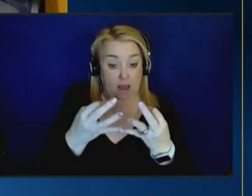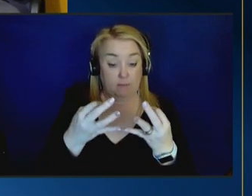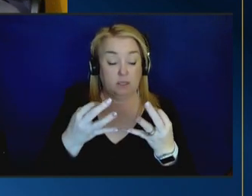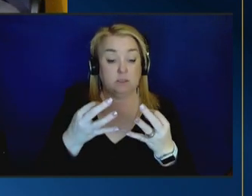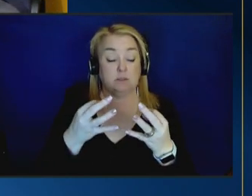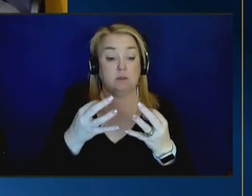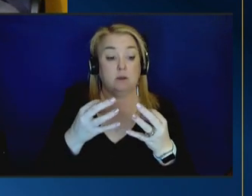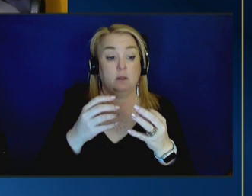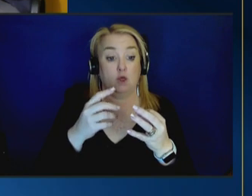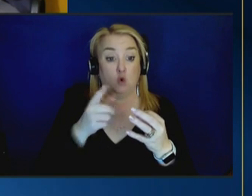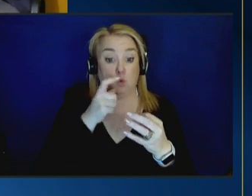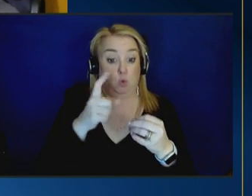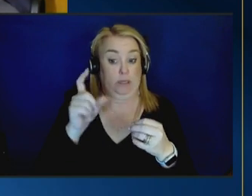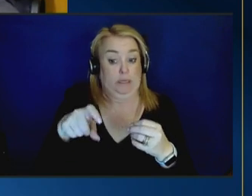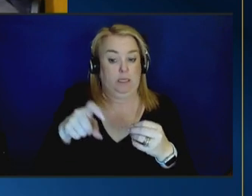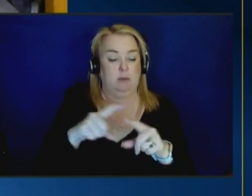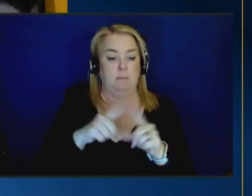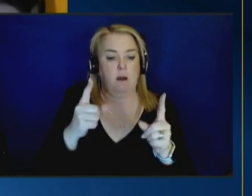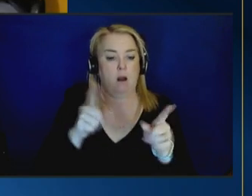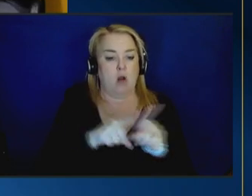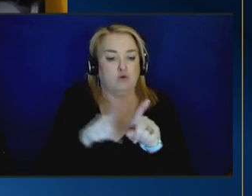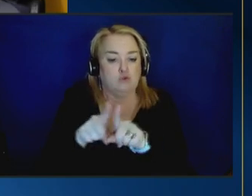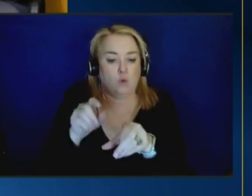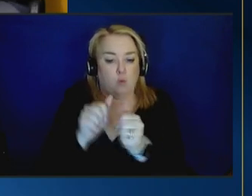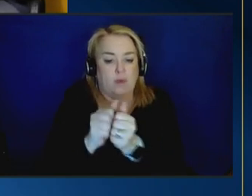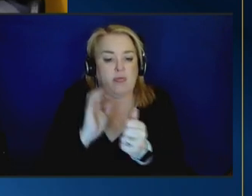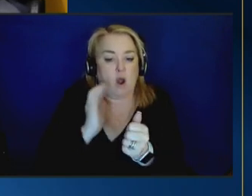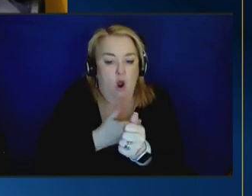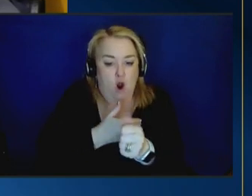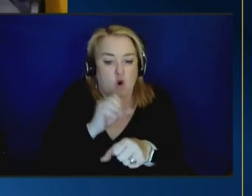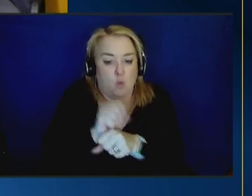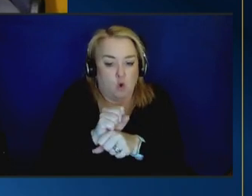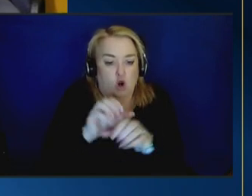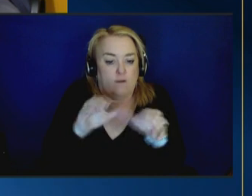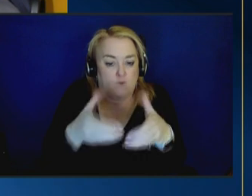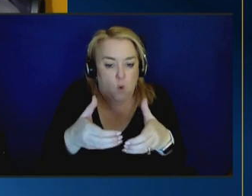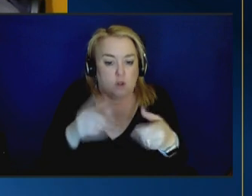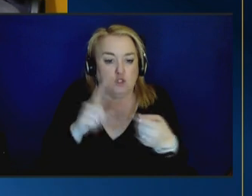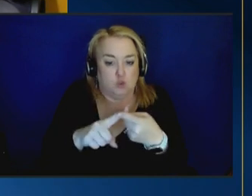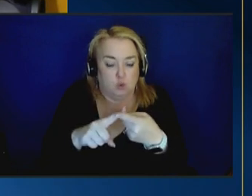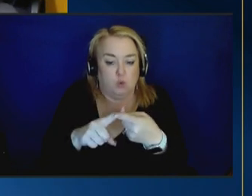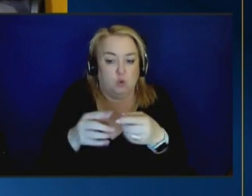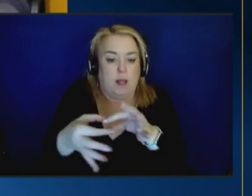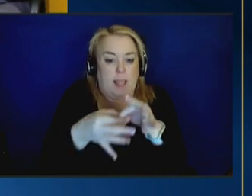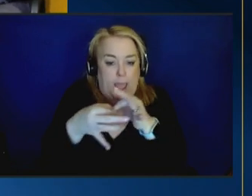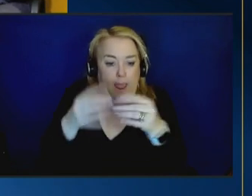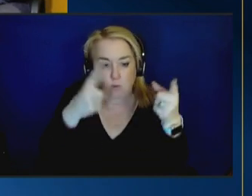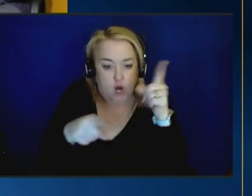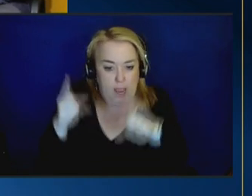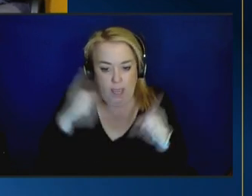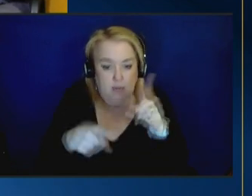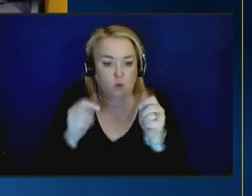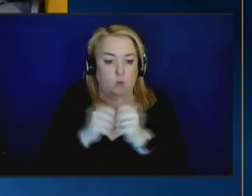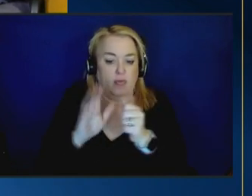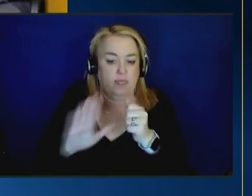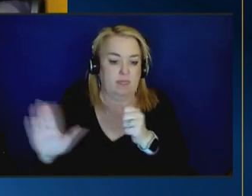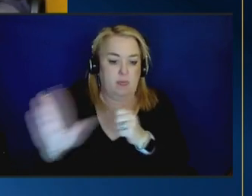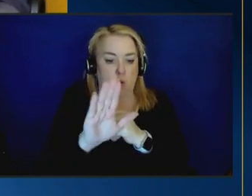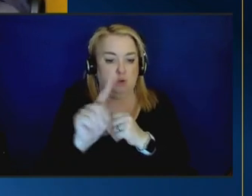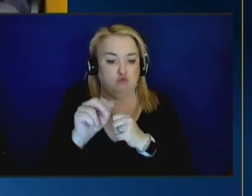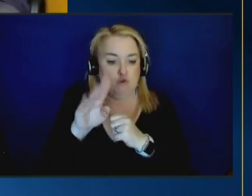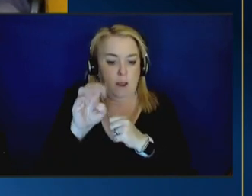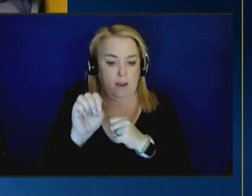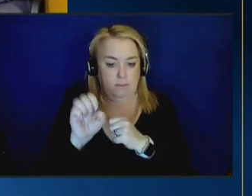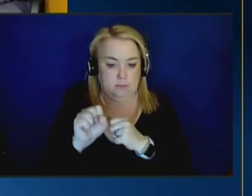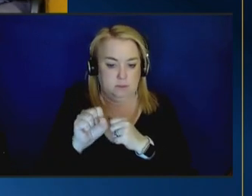to our own internal workforce that is a part of our culture to collaborate uh to with our with our tribes um and so that's